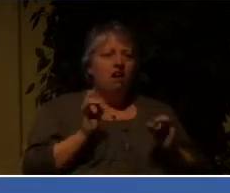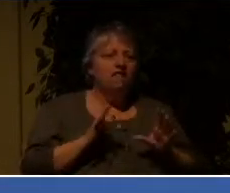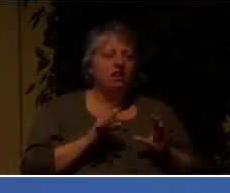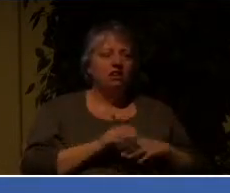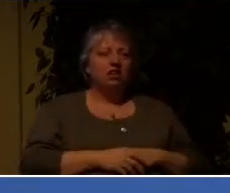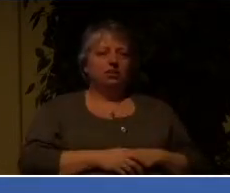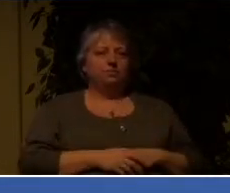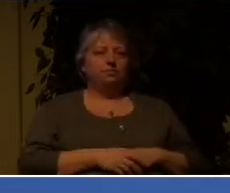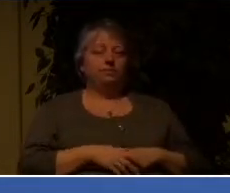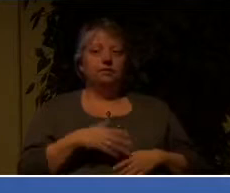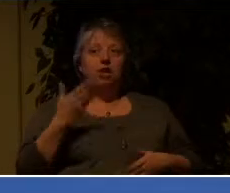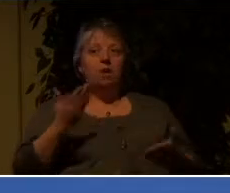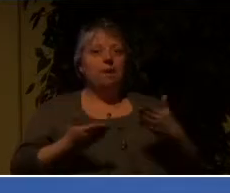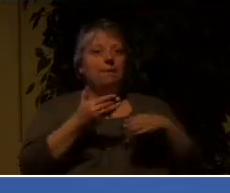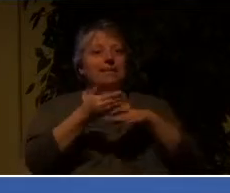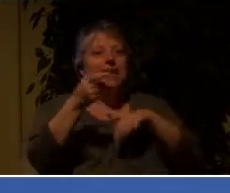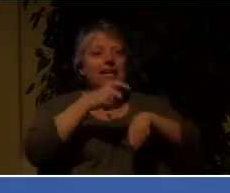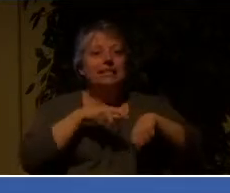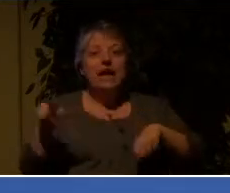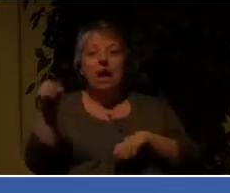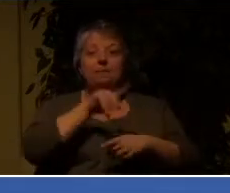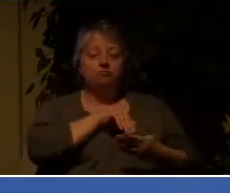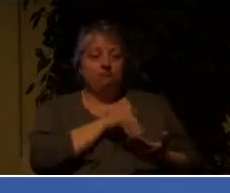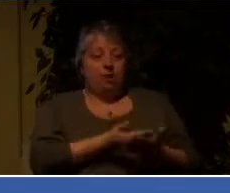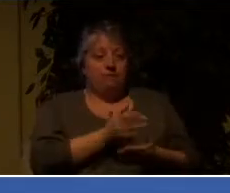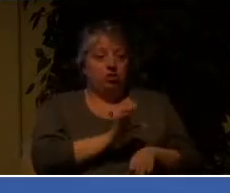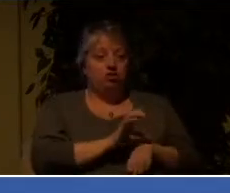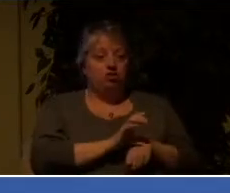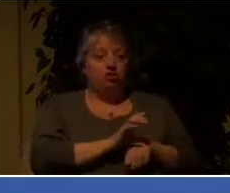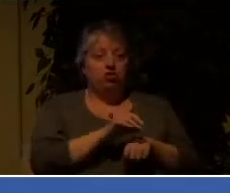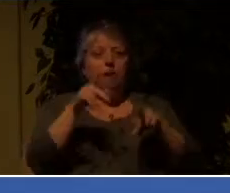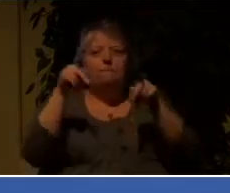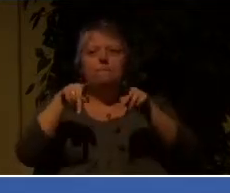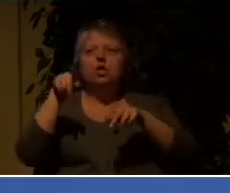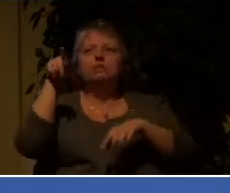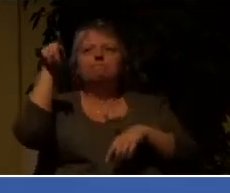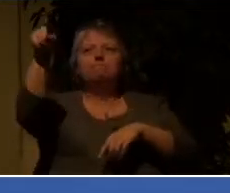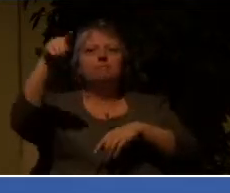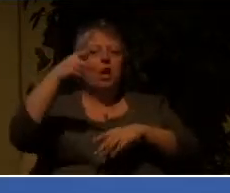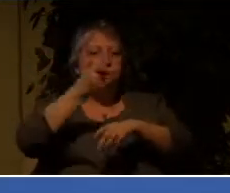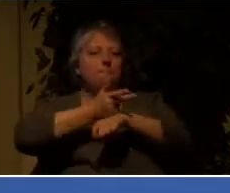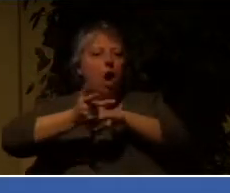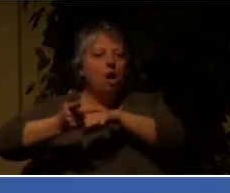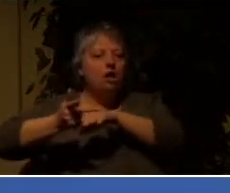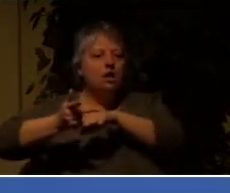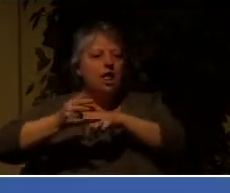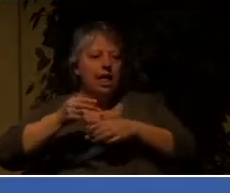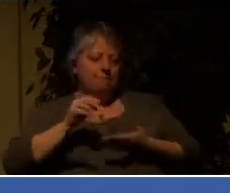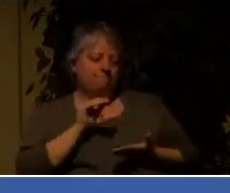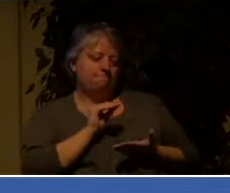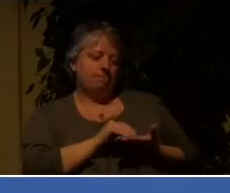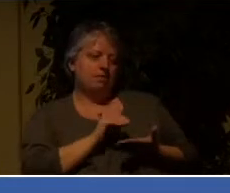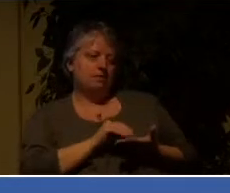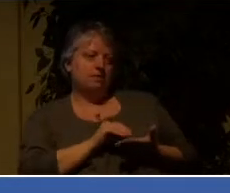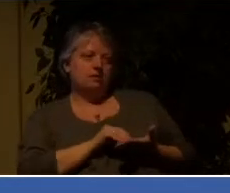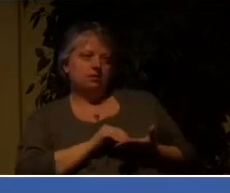taking down your names and addresses because you're going to church, how many of us are going to show up next week?